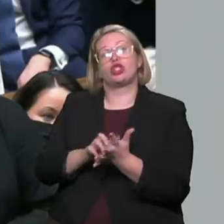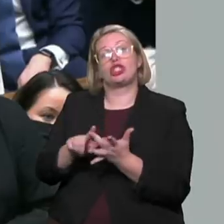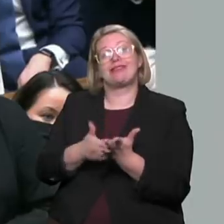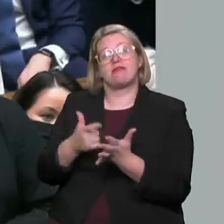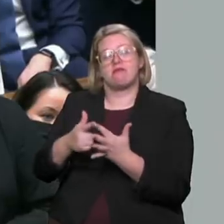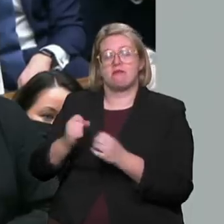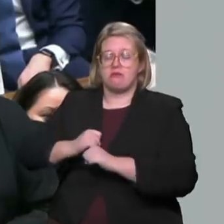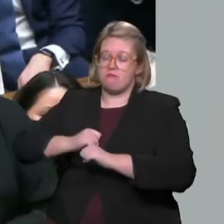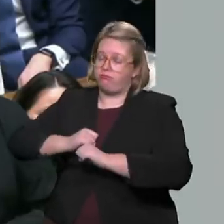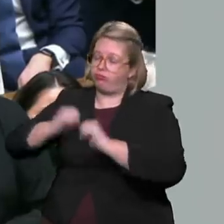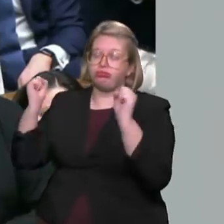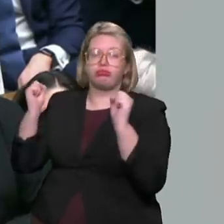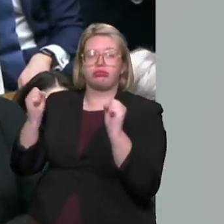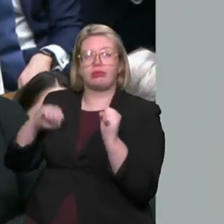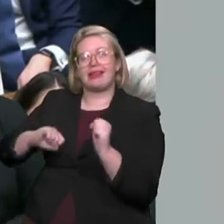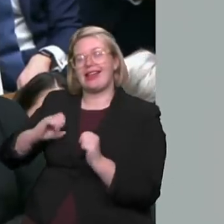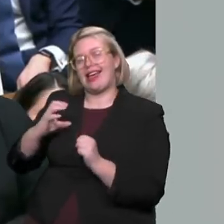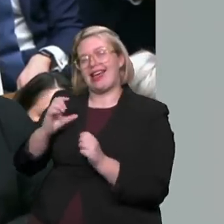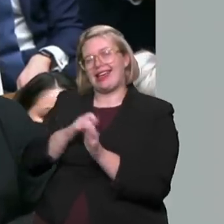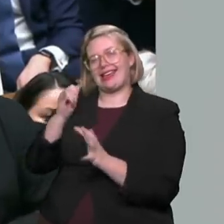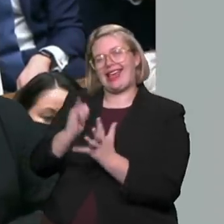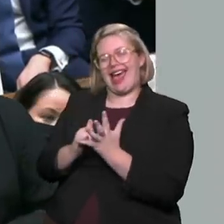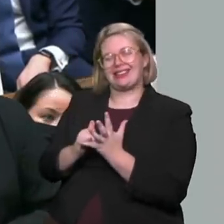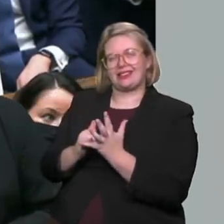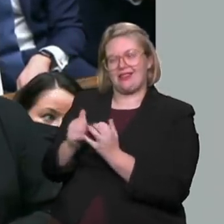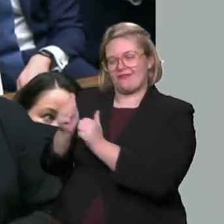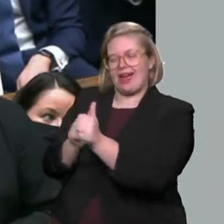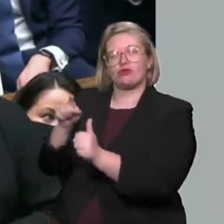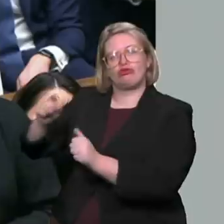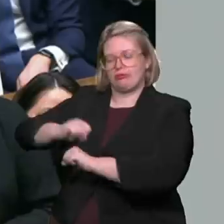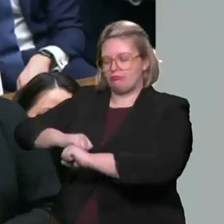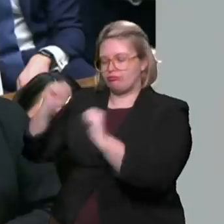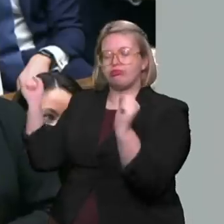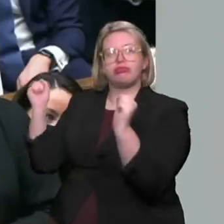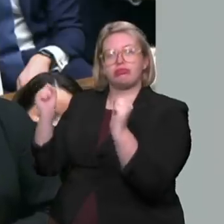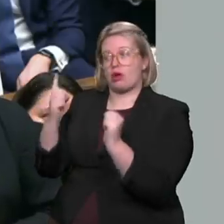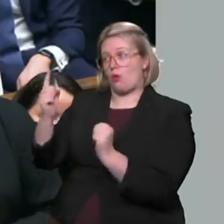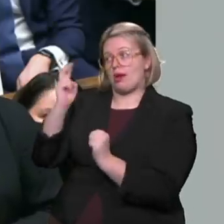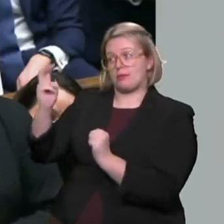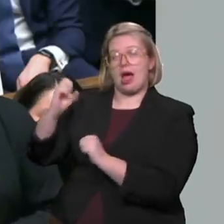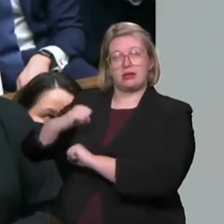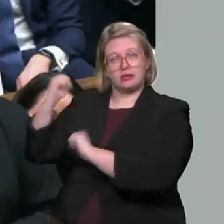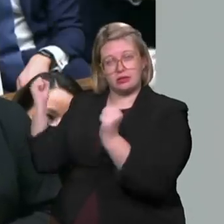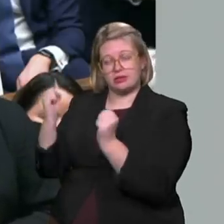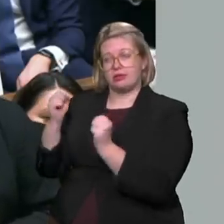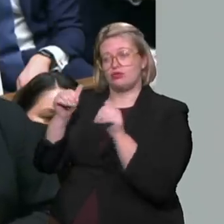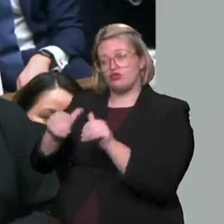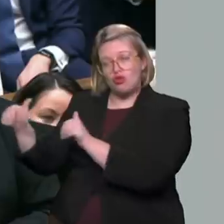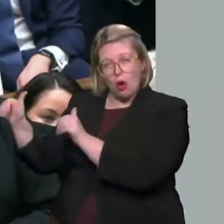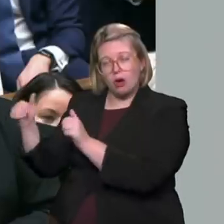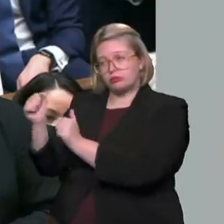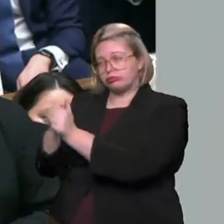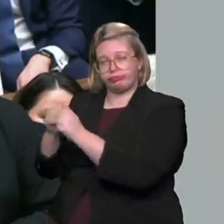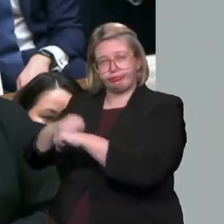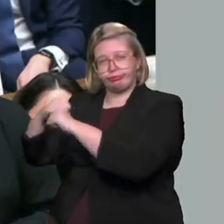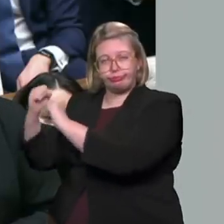gas, which had escaped from a fractured gas main beneath the shops. A passing bus was caught up in the blast. 22 people died,